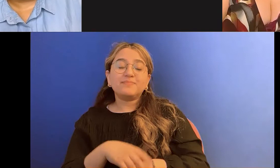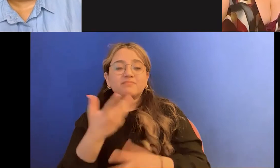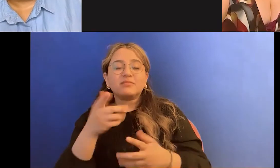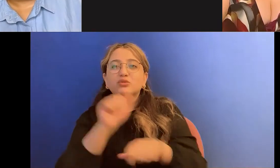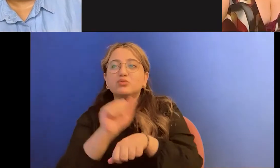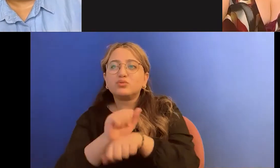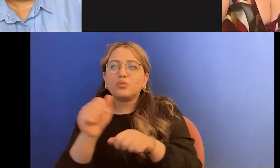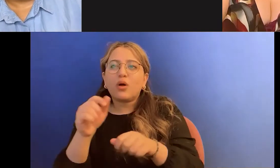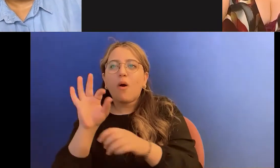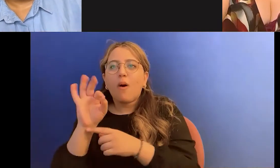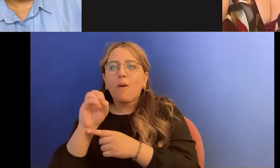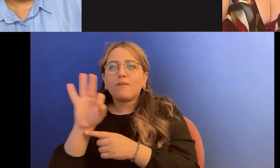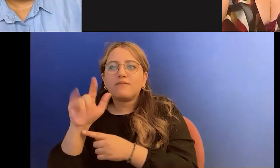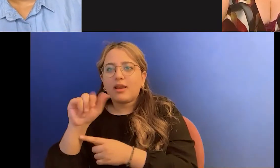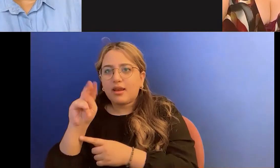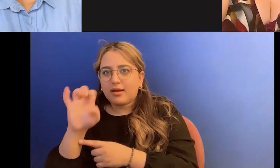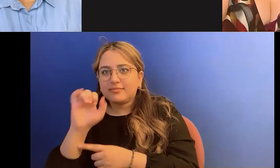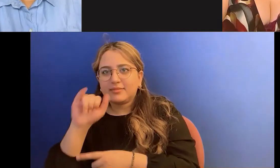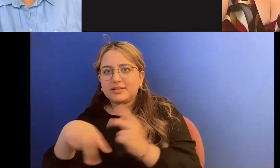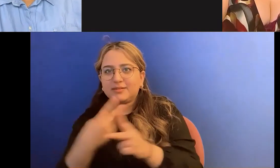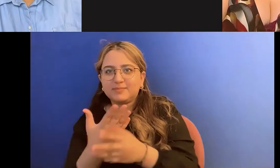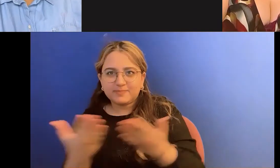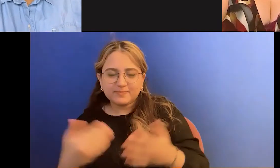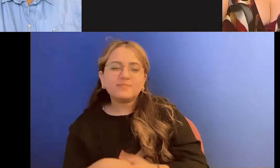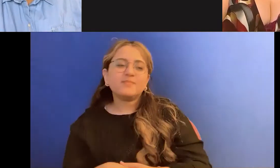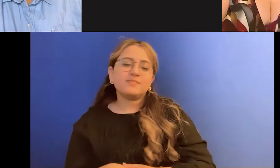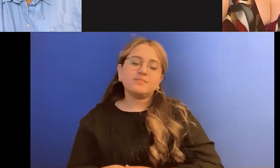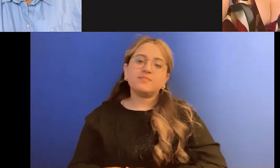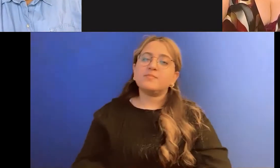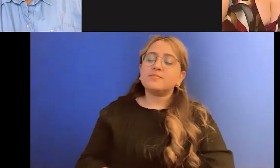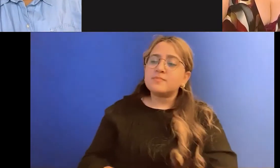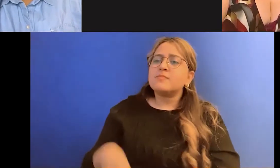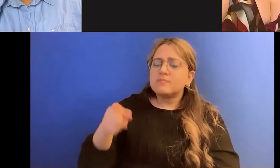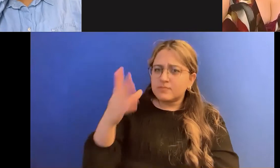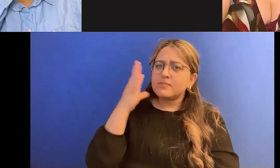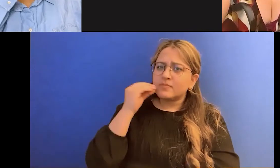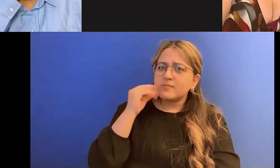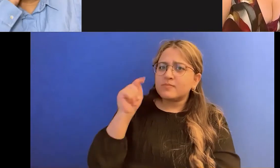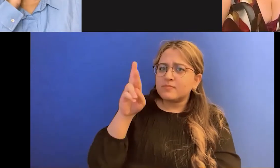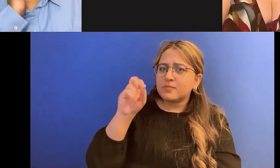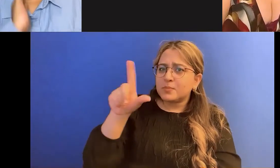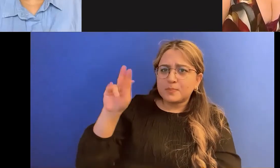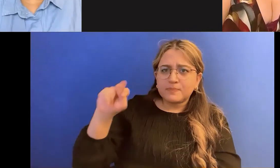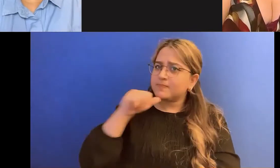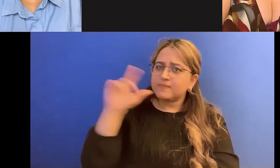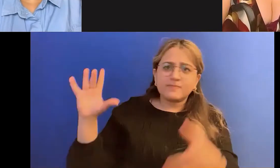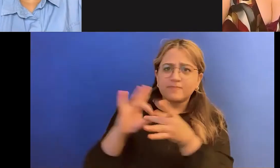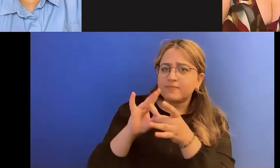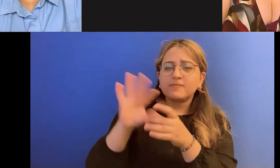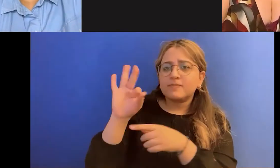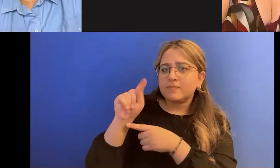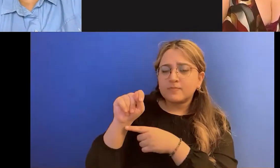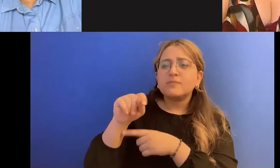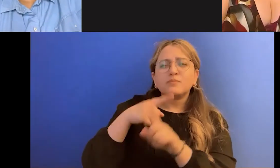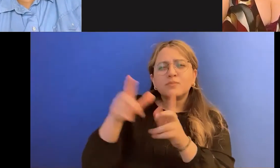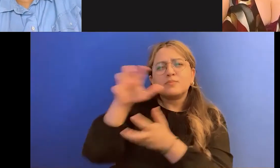Um, you also get some trolling that's not specifically related to being fat. It's well, it's a combination of being fat